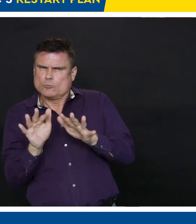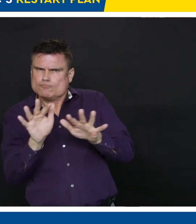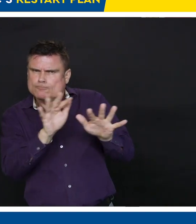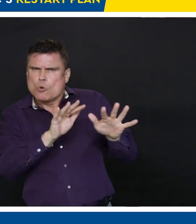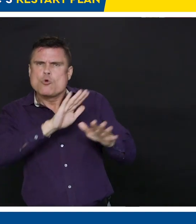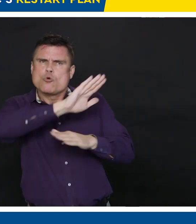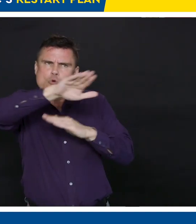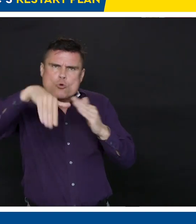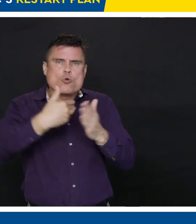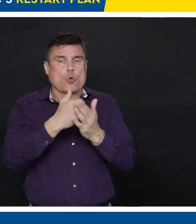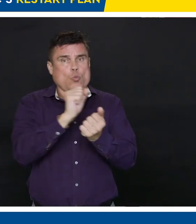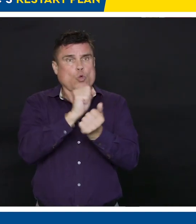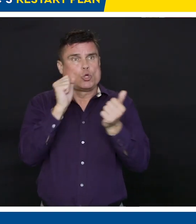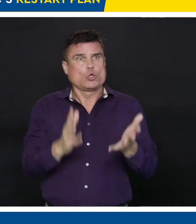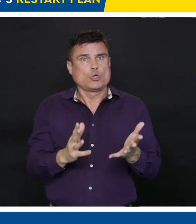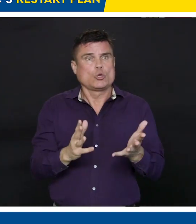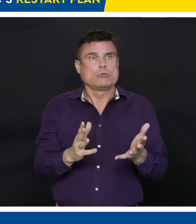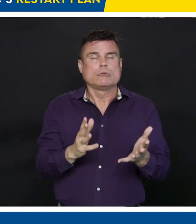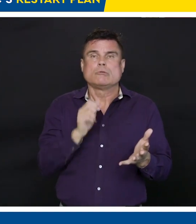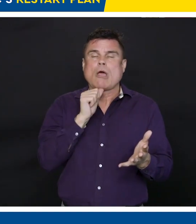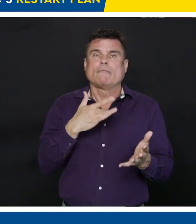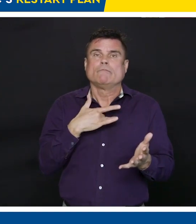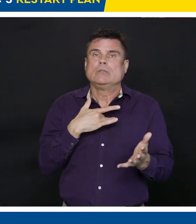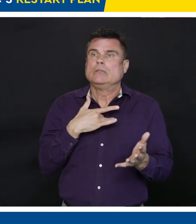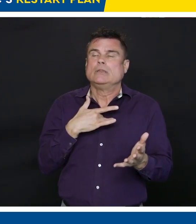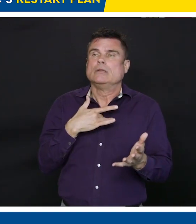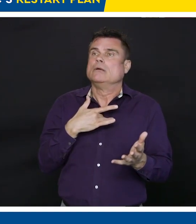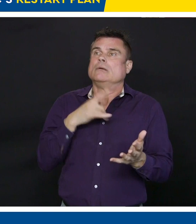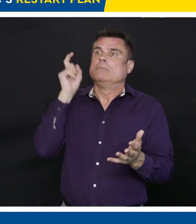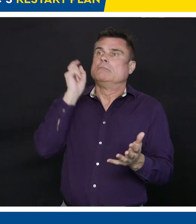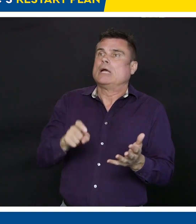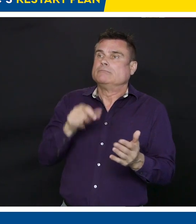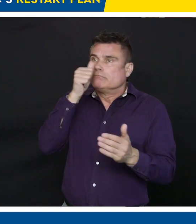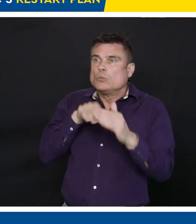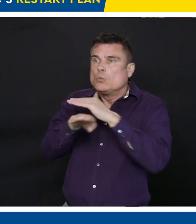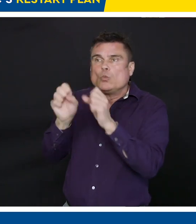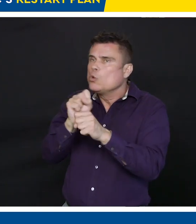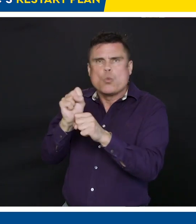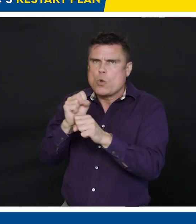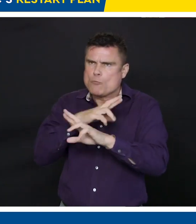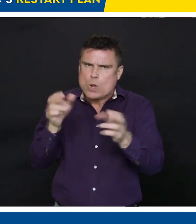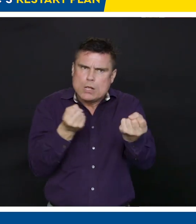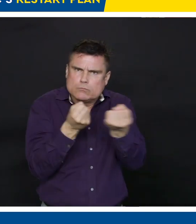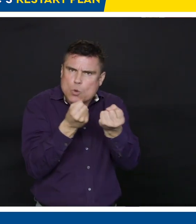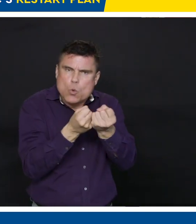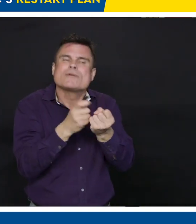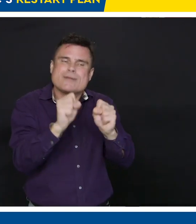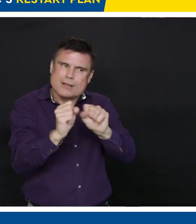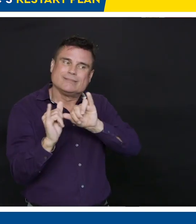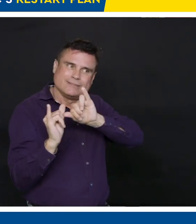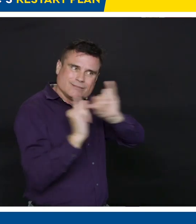to us not just getting past COVID-19, but making this part and parcel of how we operate in the workplace.